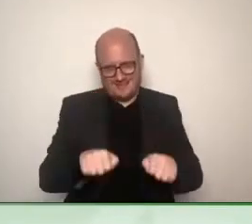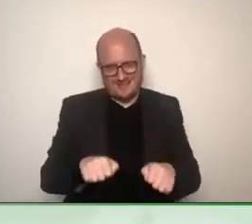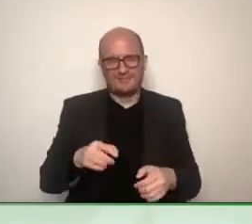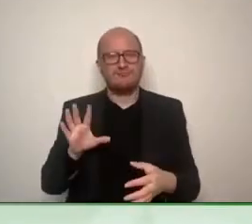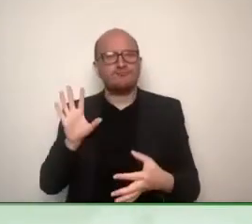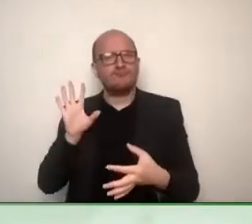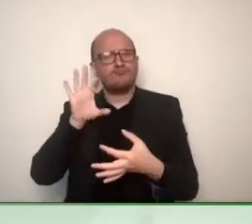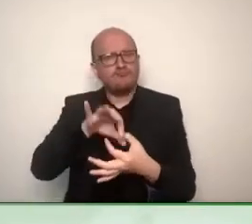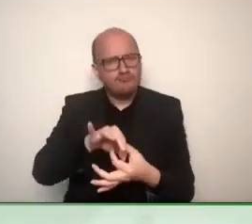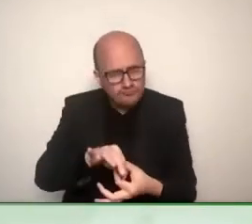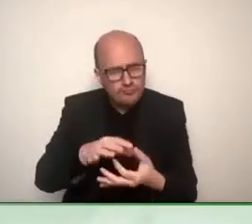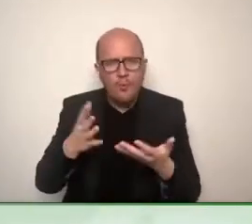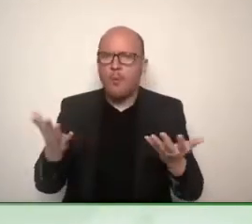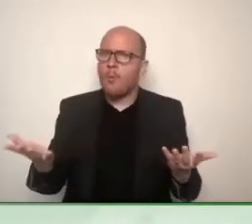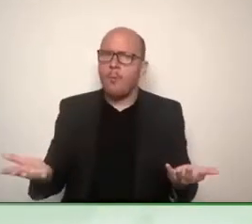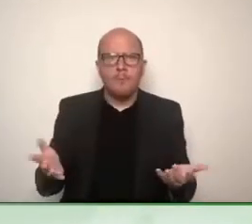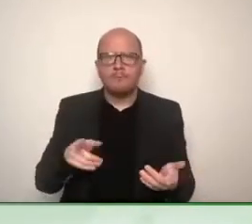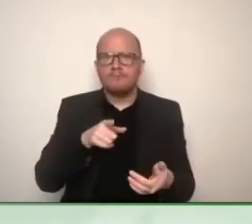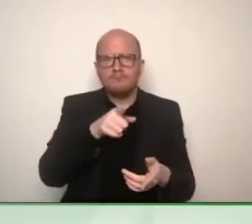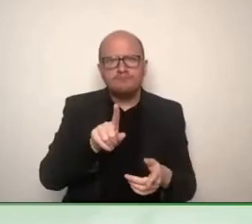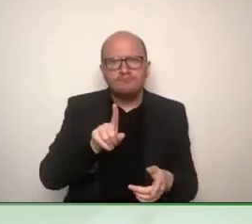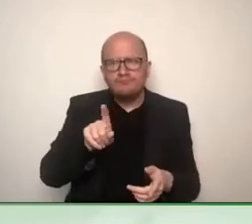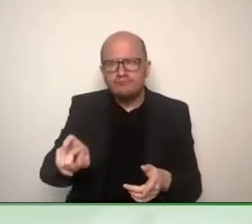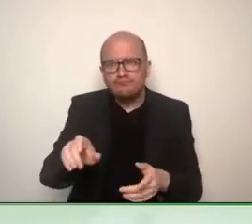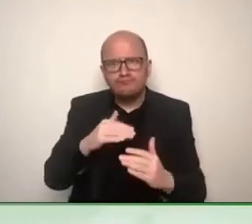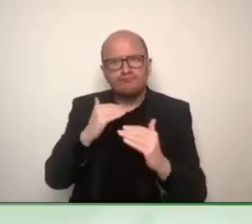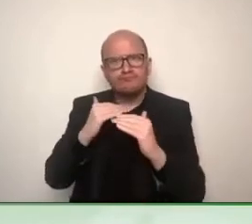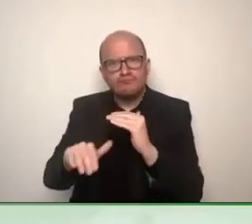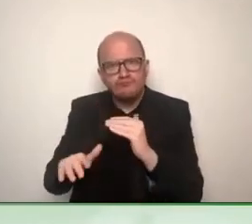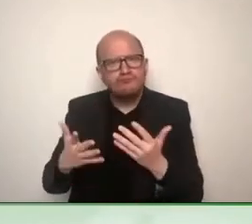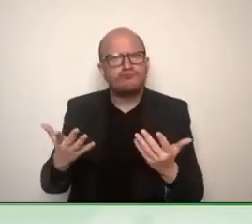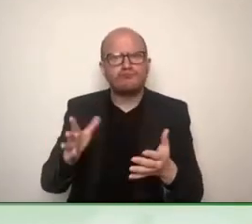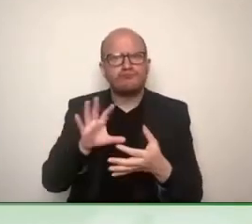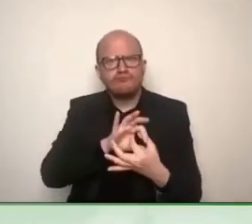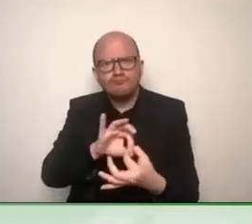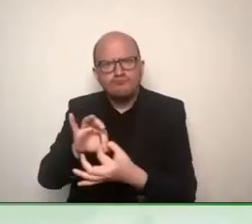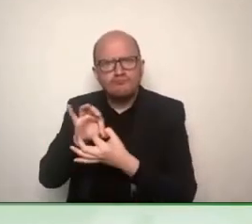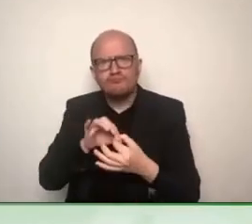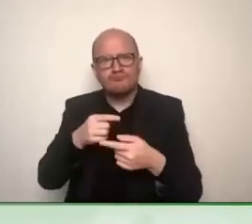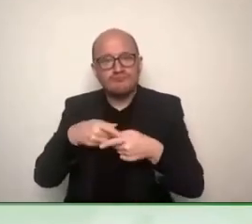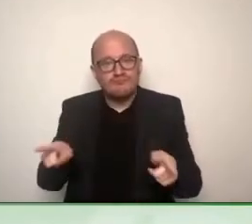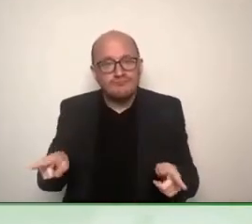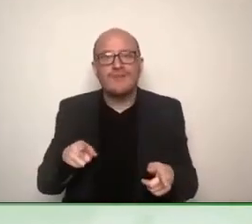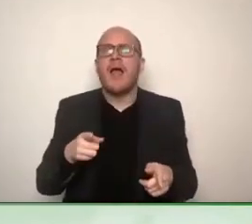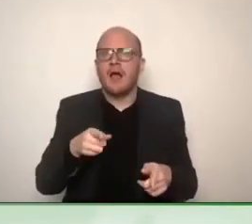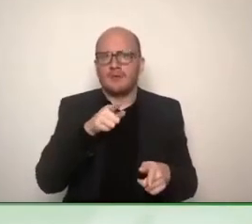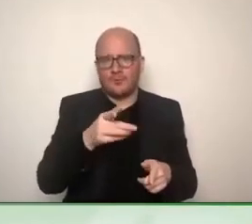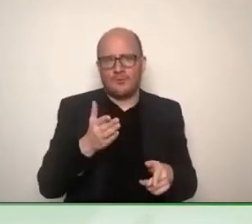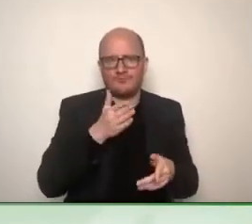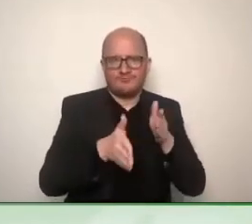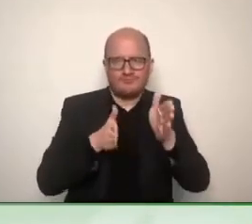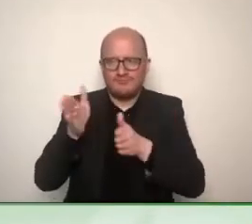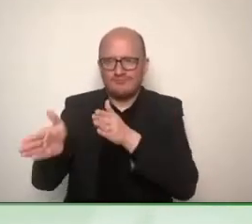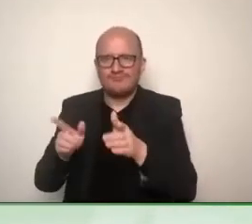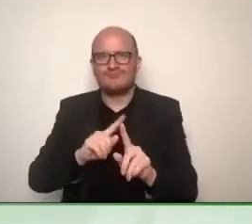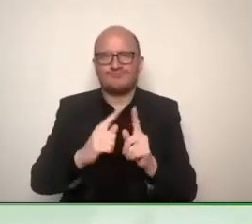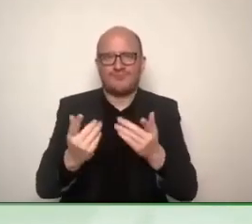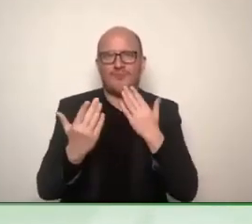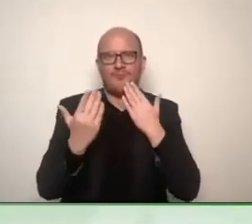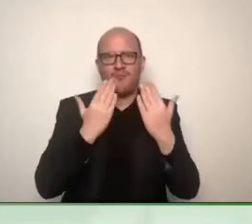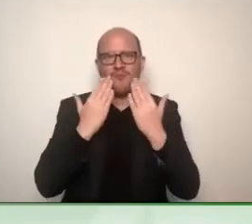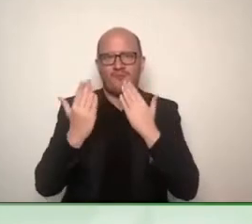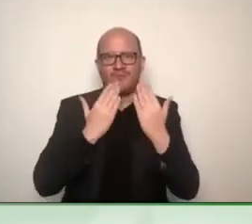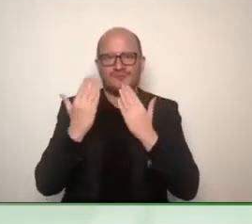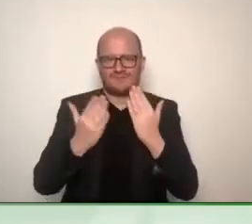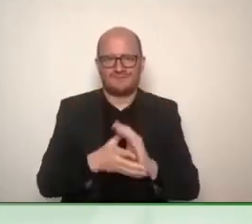because that's where the real thing happens. Okay. And then if we move a little bit on the higher level for the